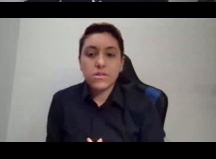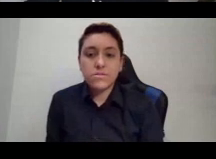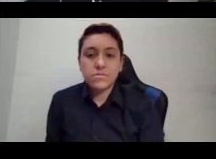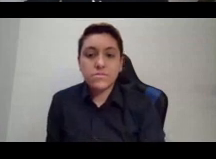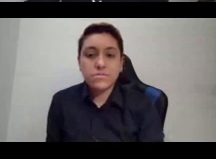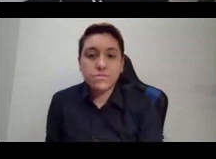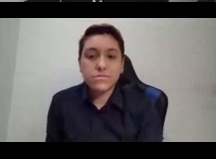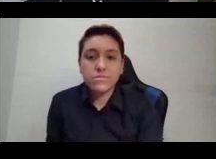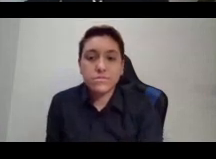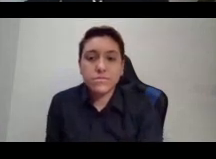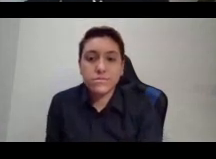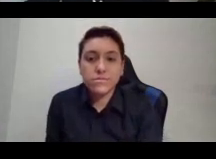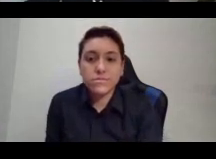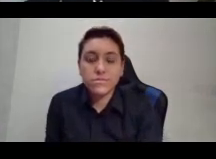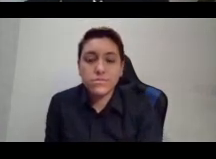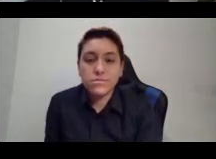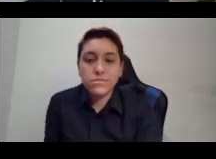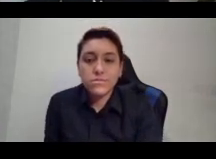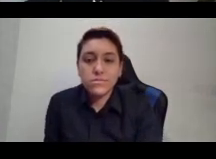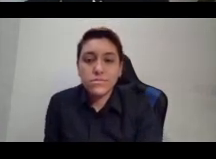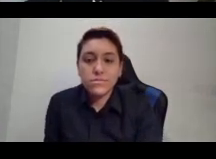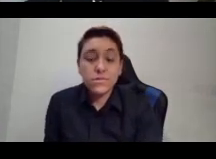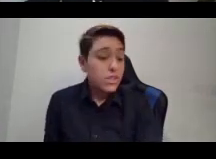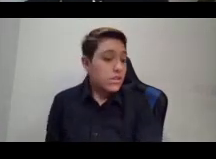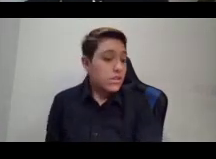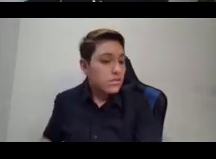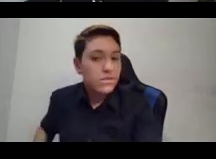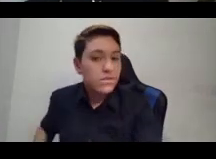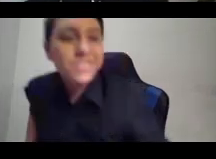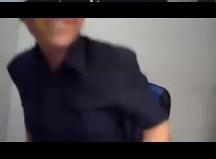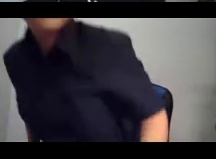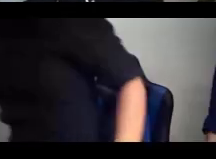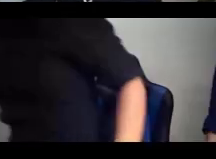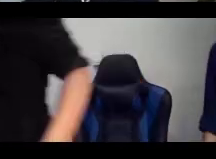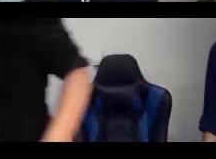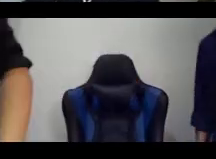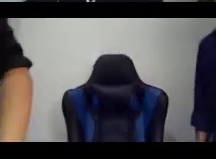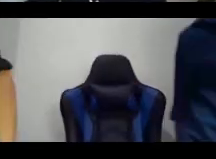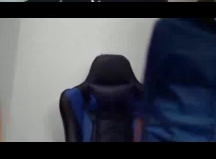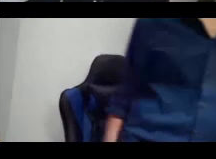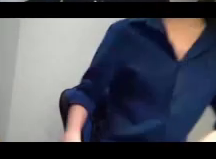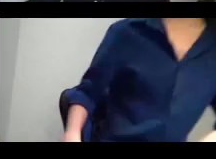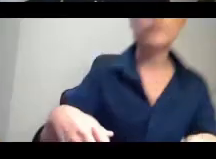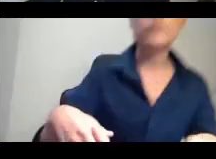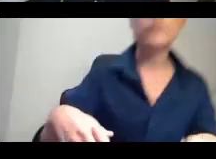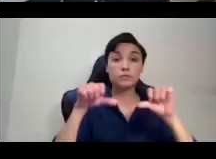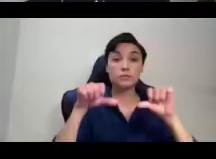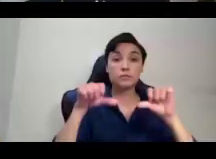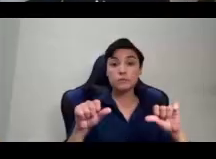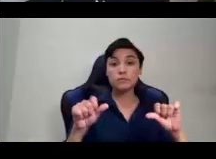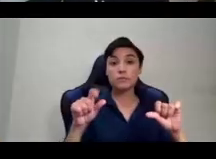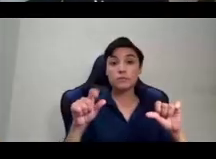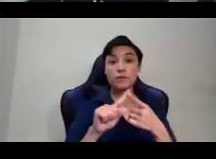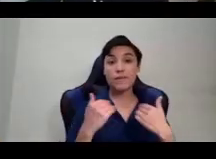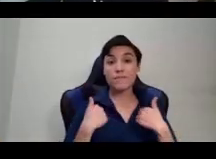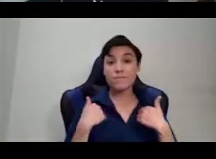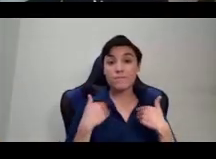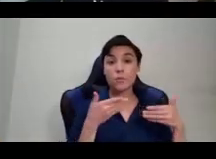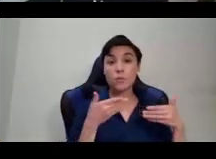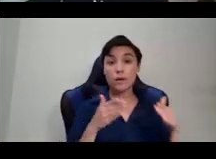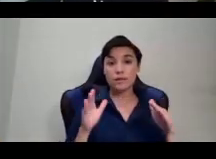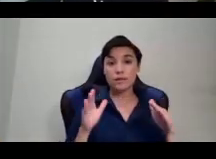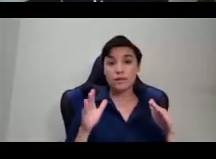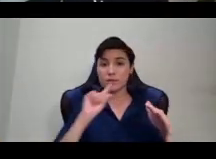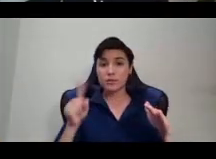after us. And it's possible that there are ways, and actually not just possible that there are ways. It